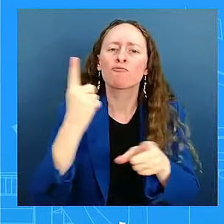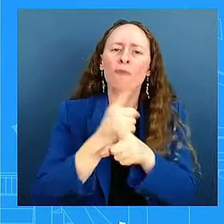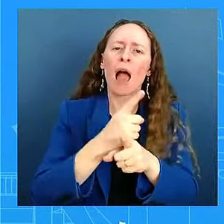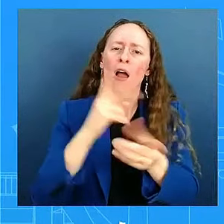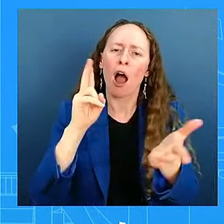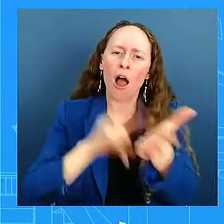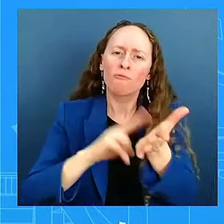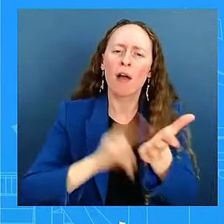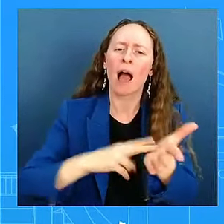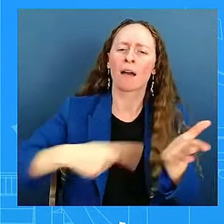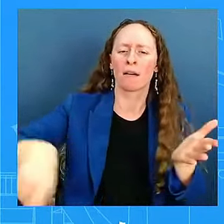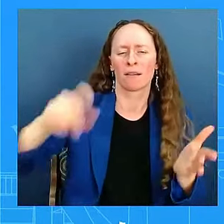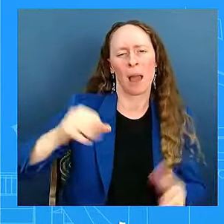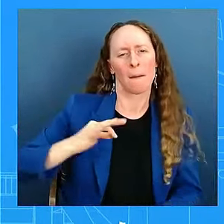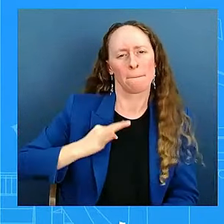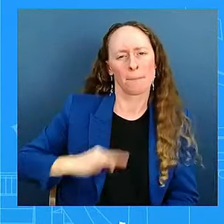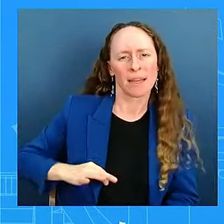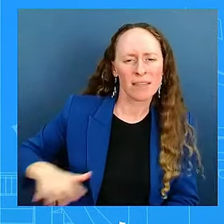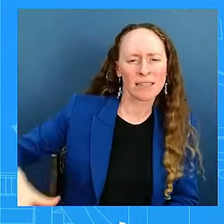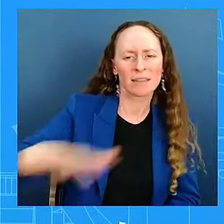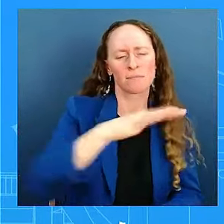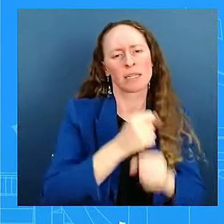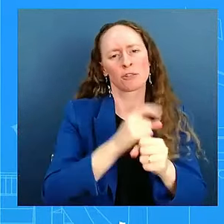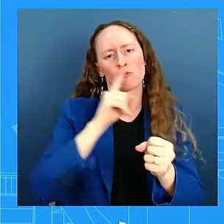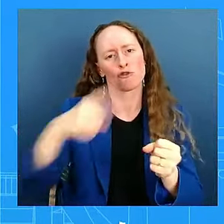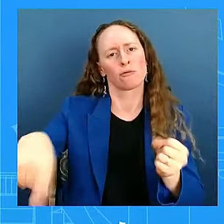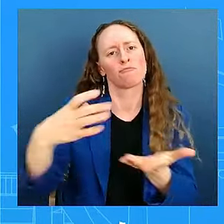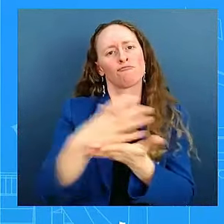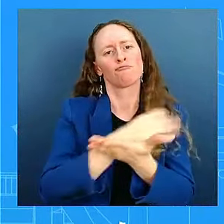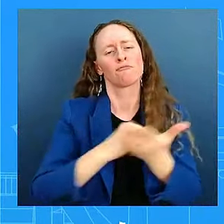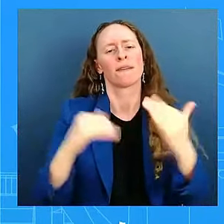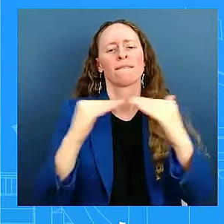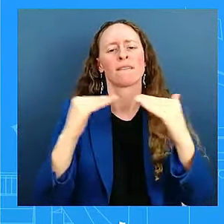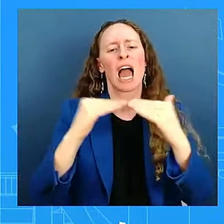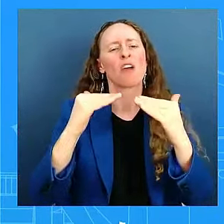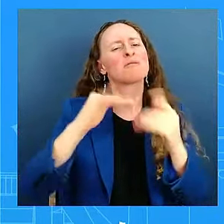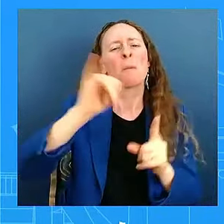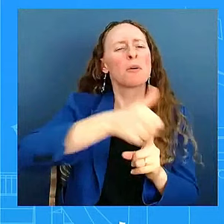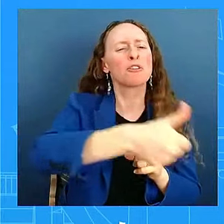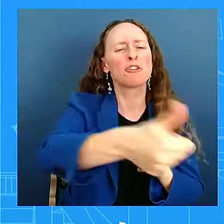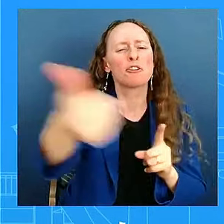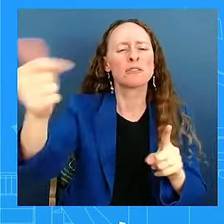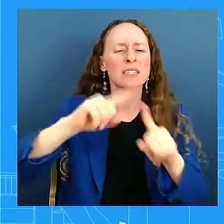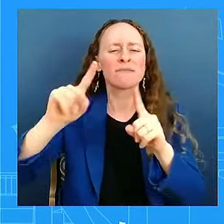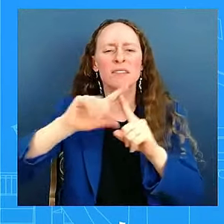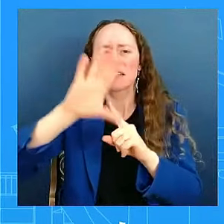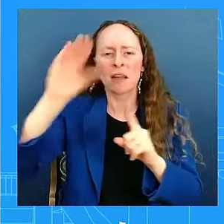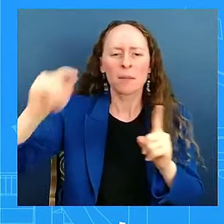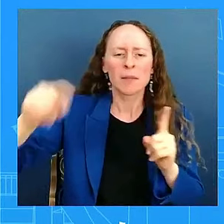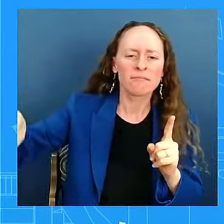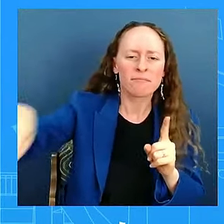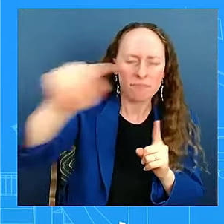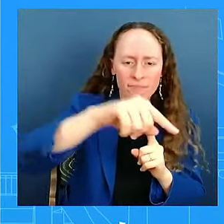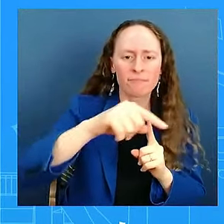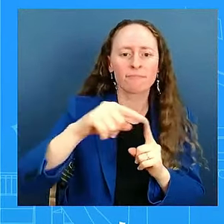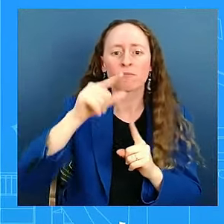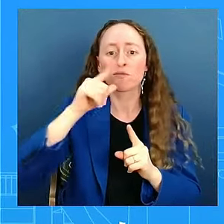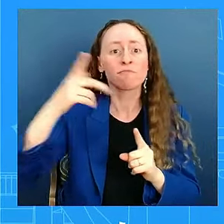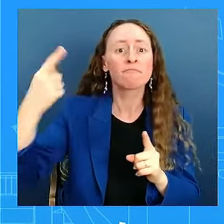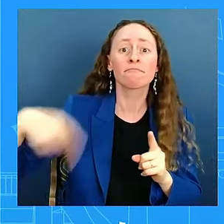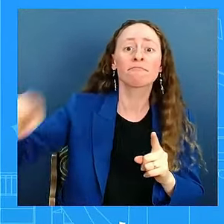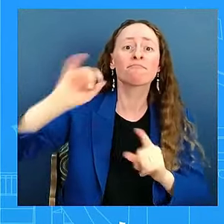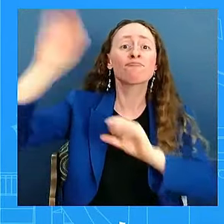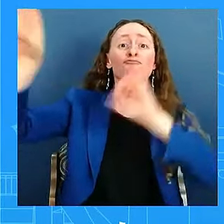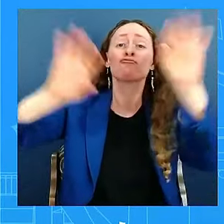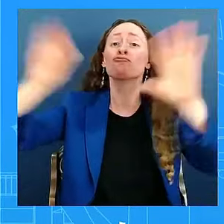in line with their peers. Shippers have made record profits since the pandemic and in some cases have seen